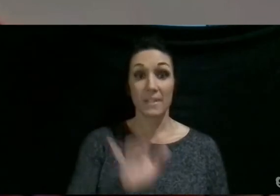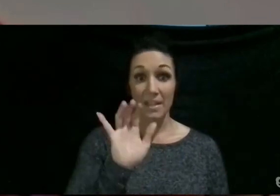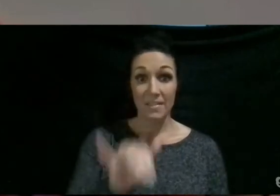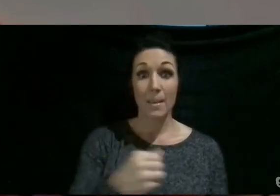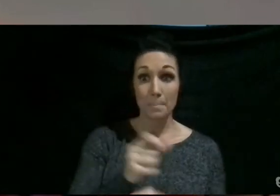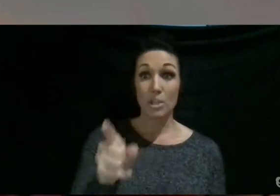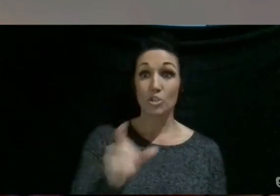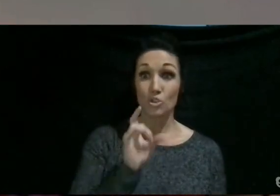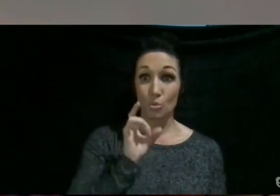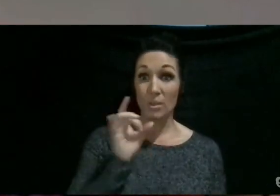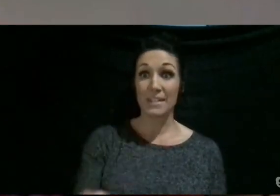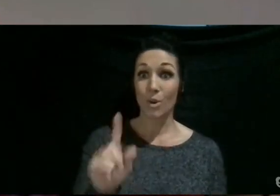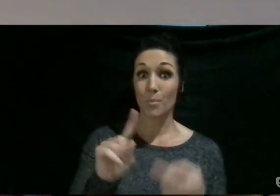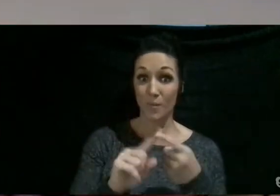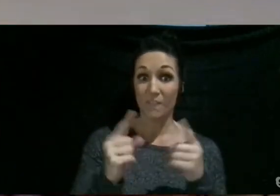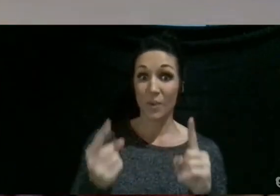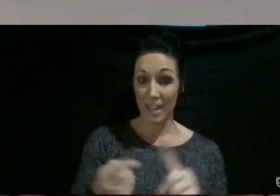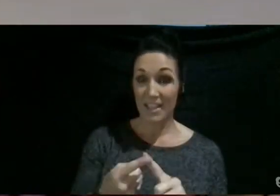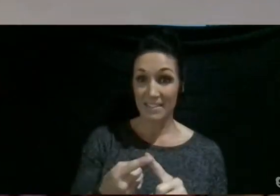terrible friend.